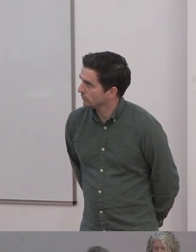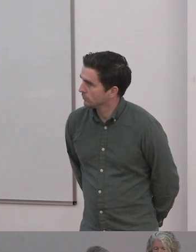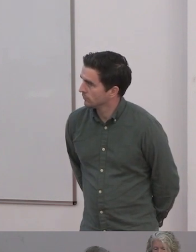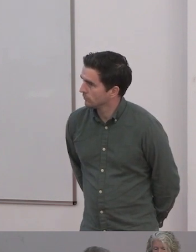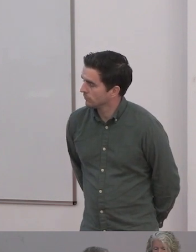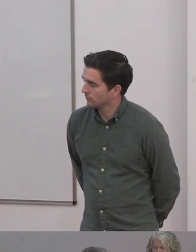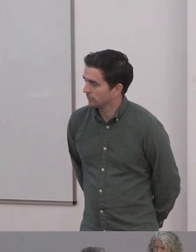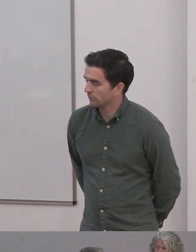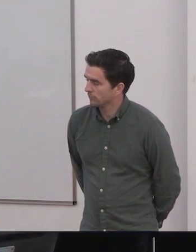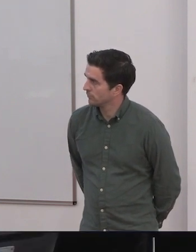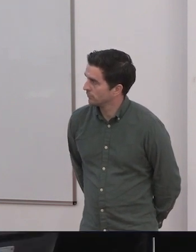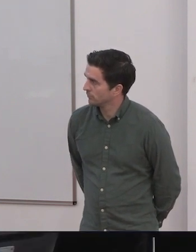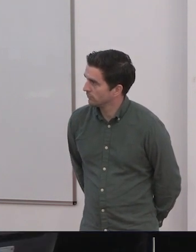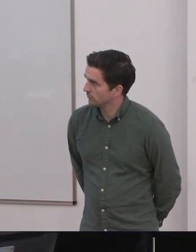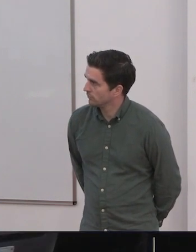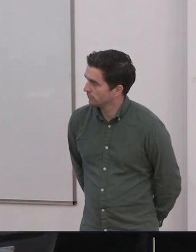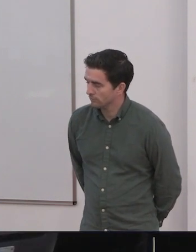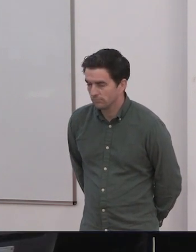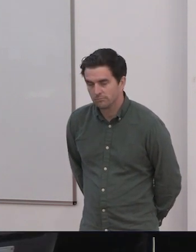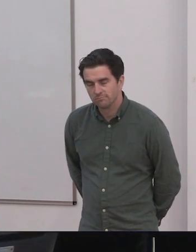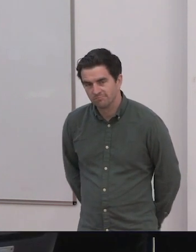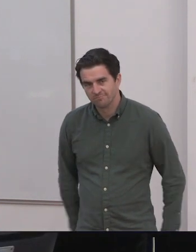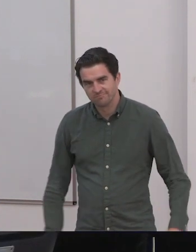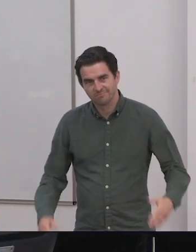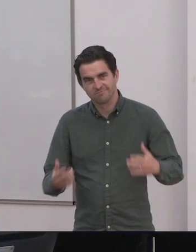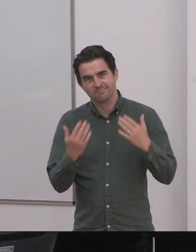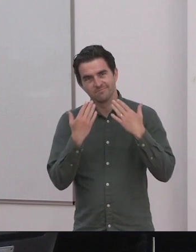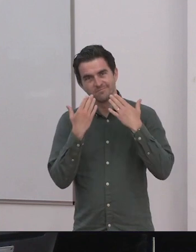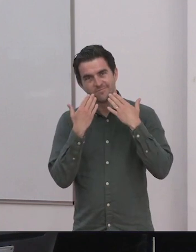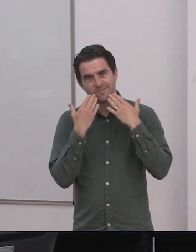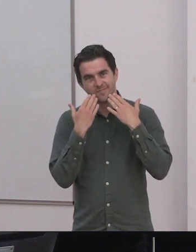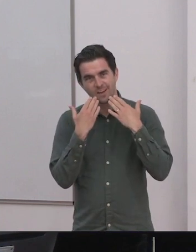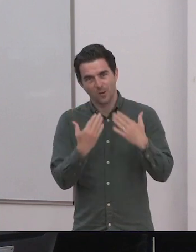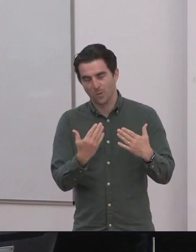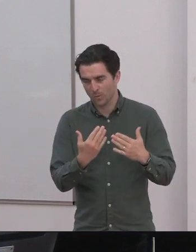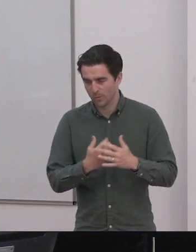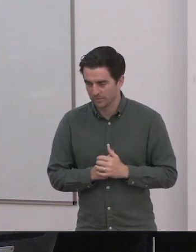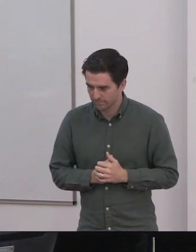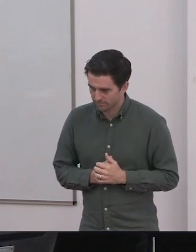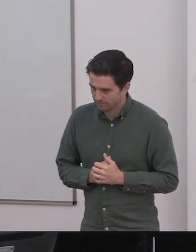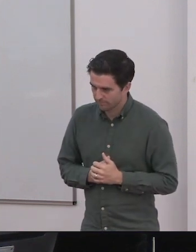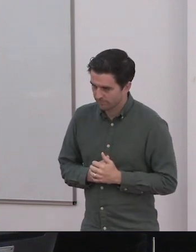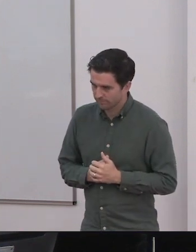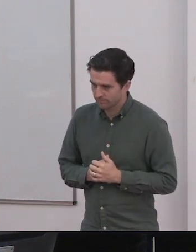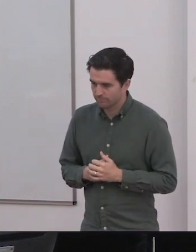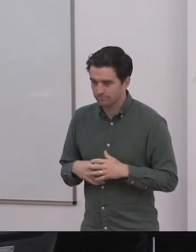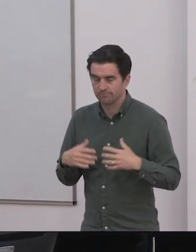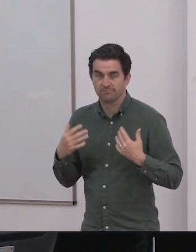Thank you very much, Rosemary. Again, hugely inspiring words. For me, I'm busy taking notes there.